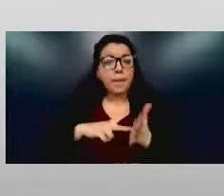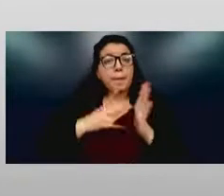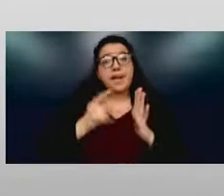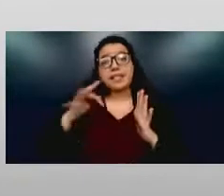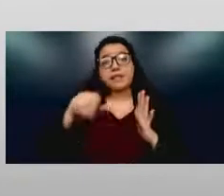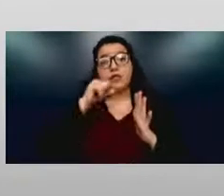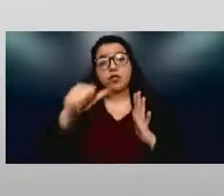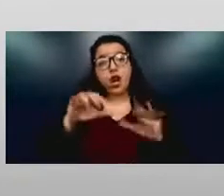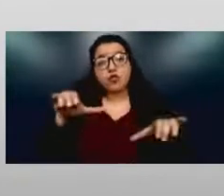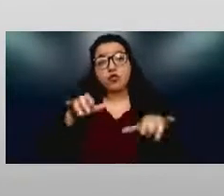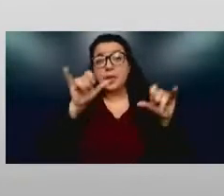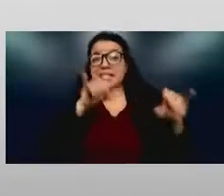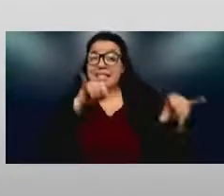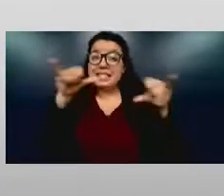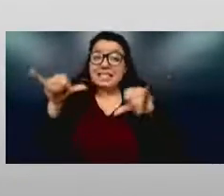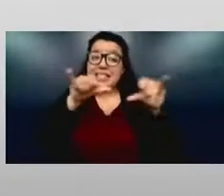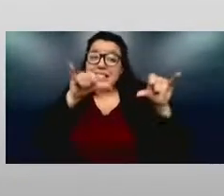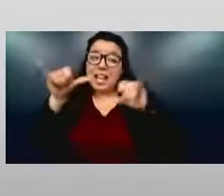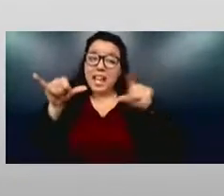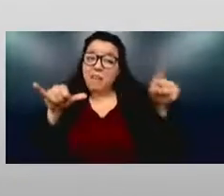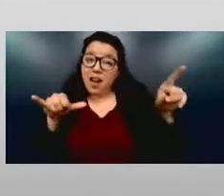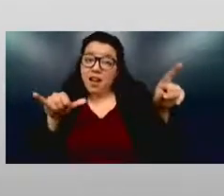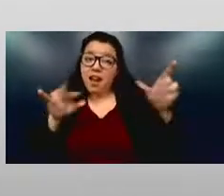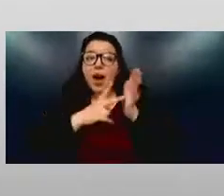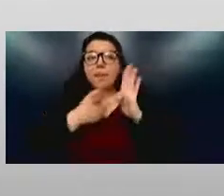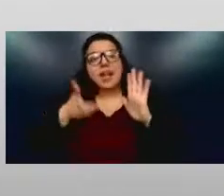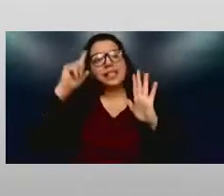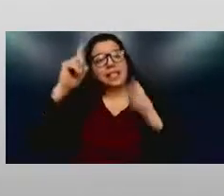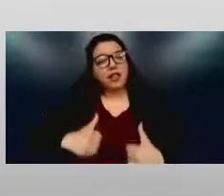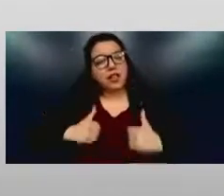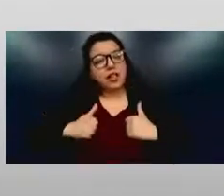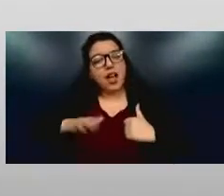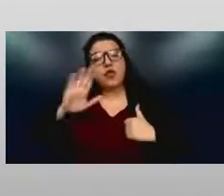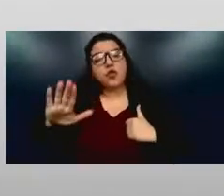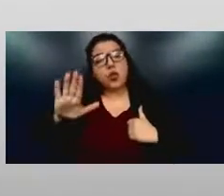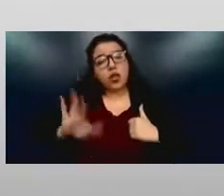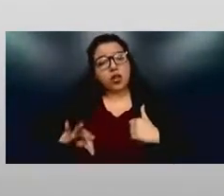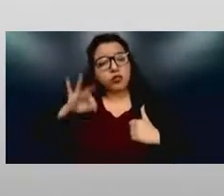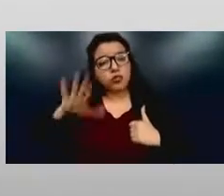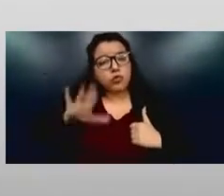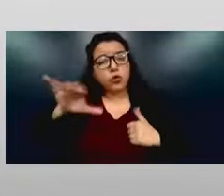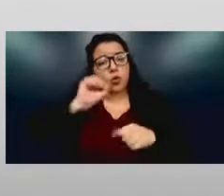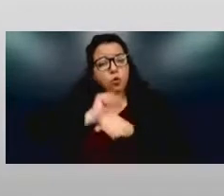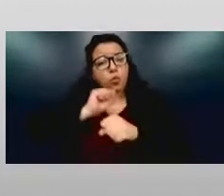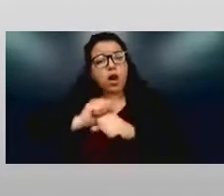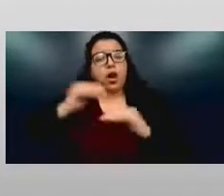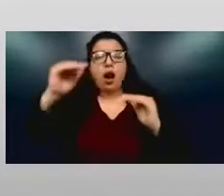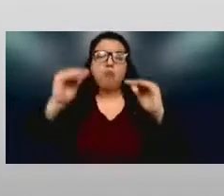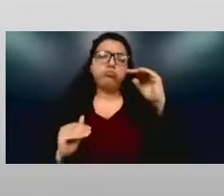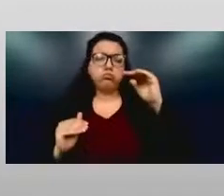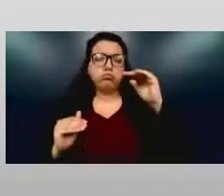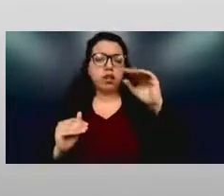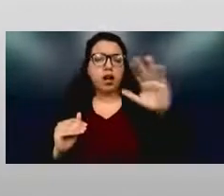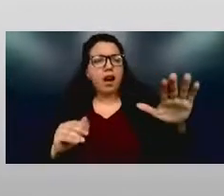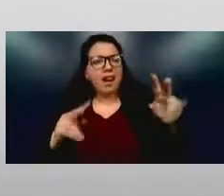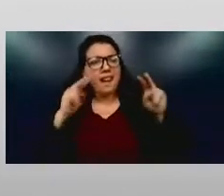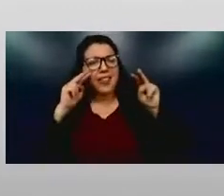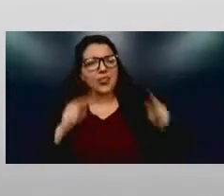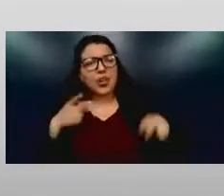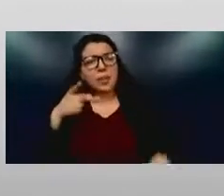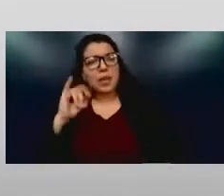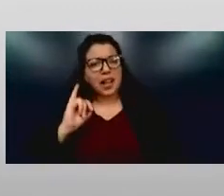tactic here, that later on in life you're not going to contribute. And as Alexis said, look at the PIs, look at the senior faculty.